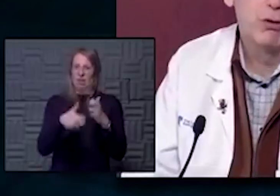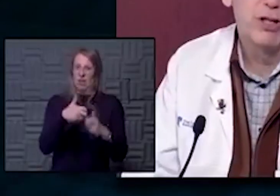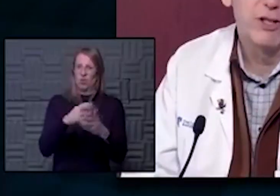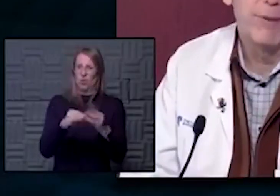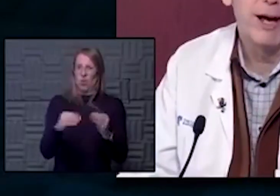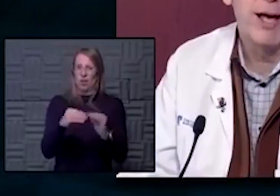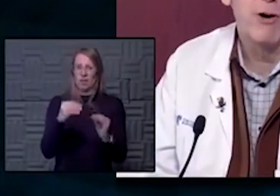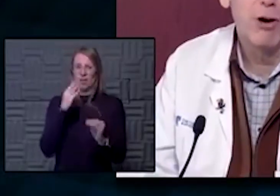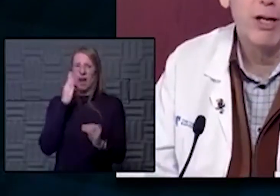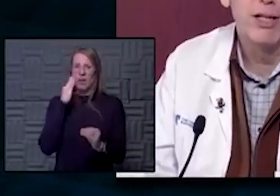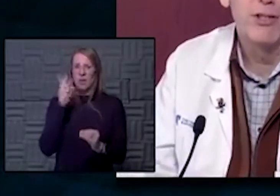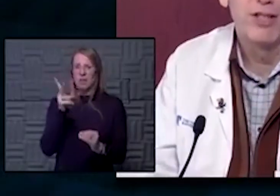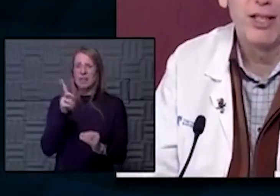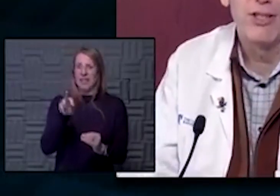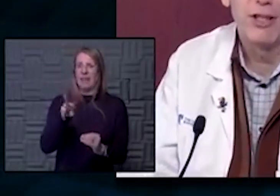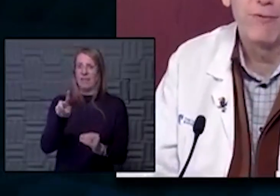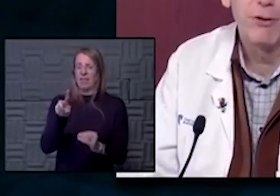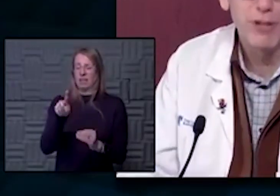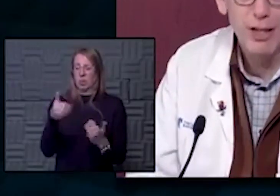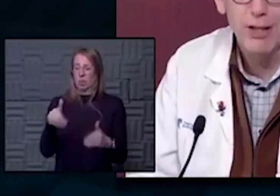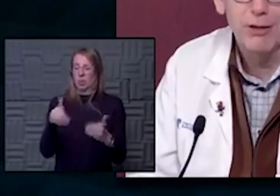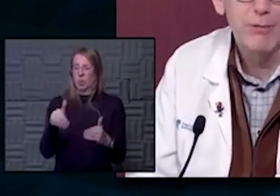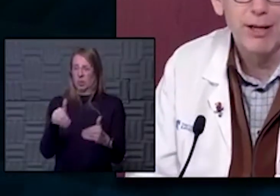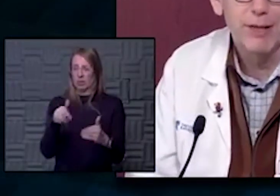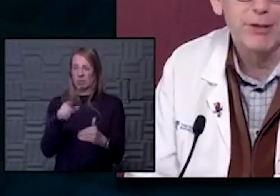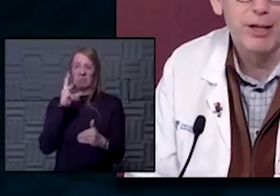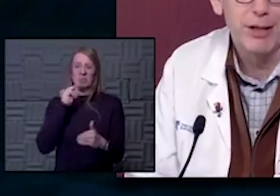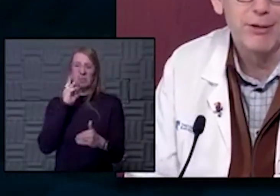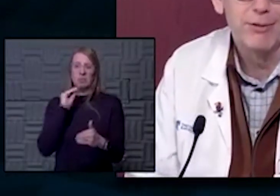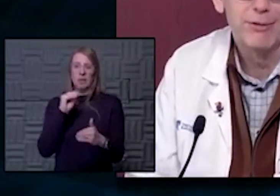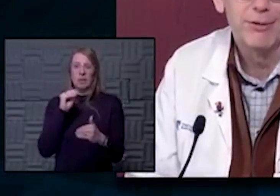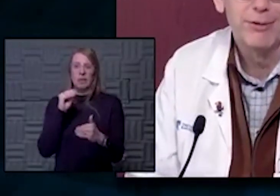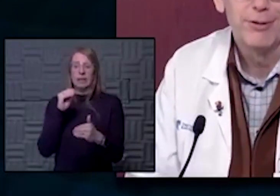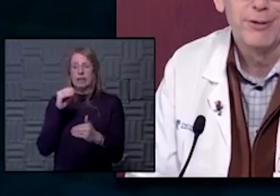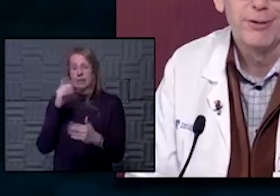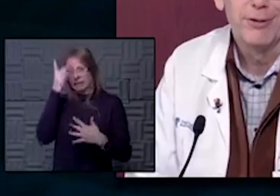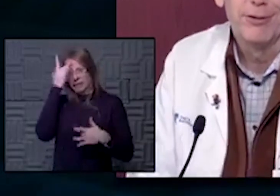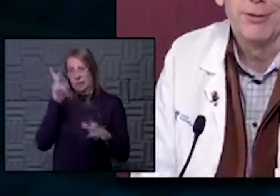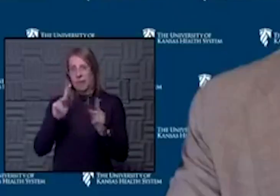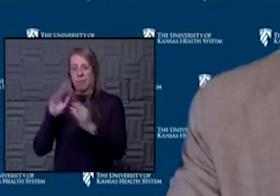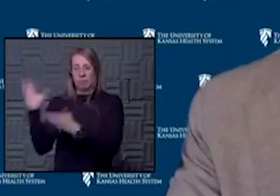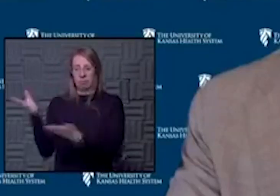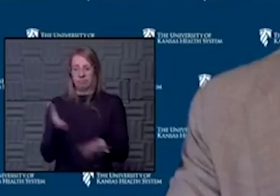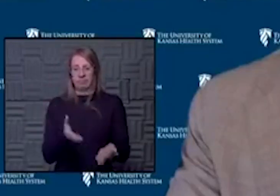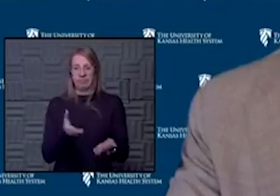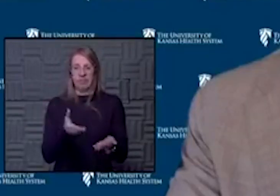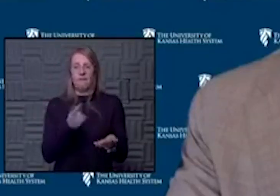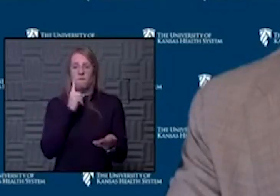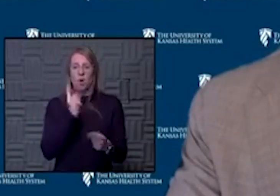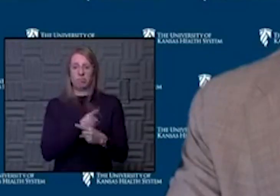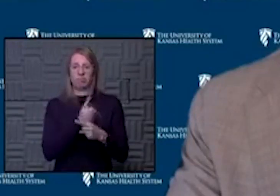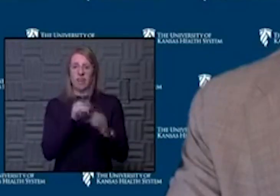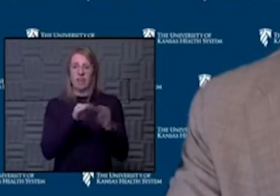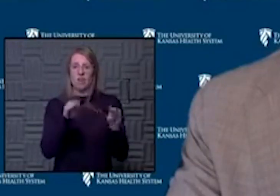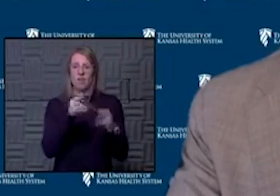stories about how hard it is to get sick folks into the right level of care. No doubt. Uh, and those stories come from all